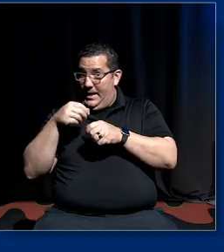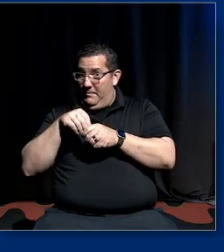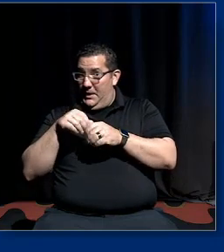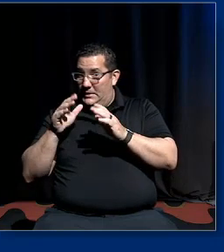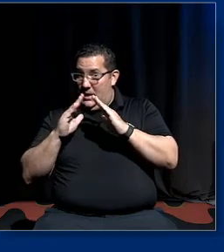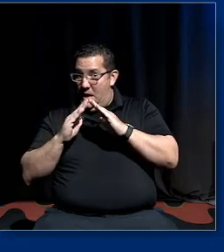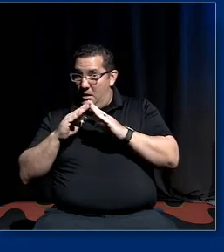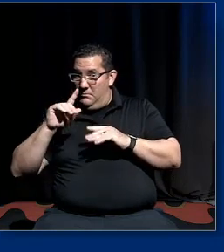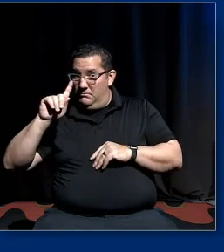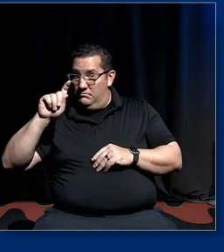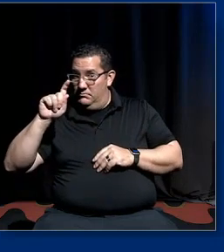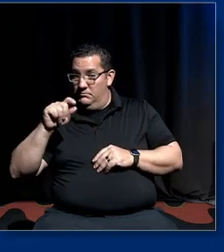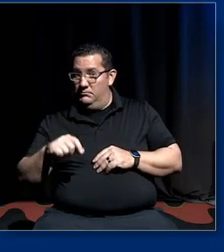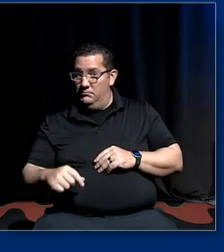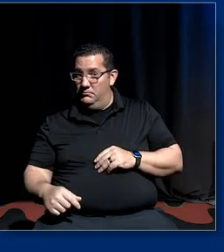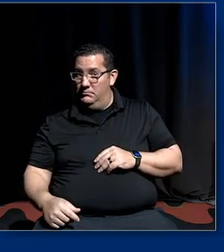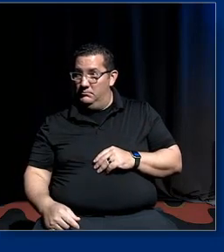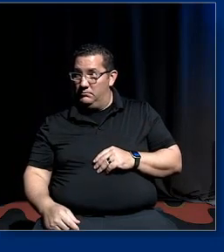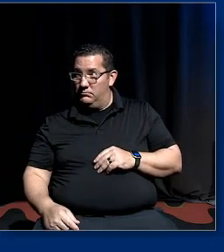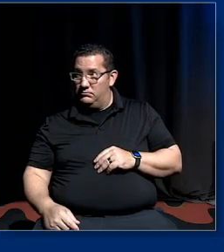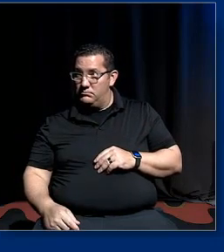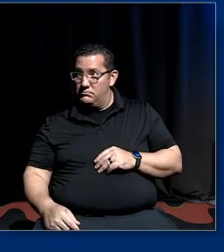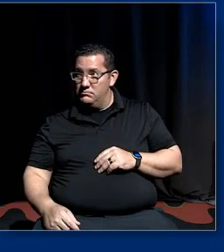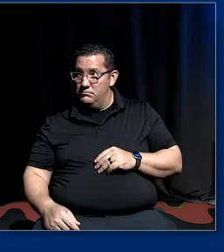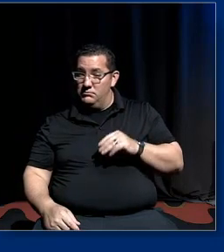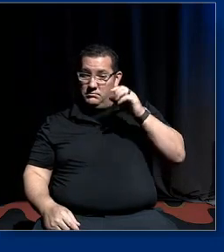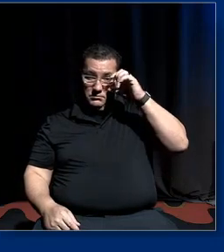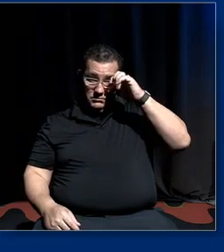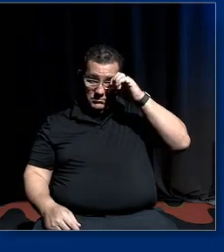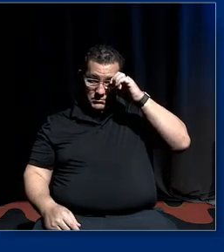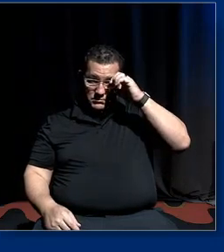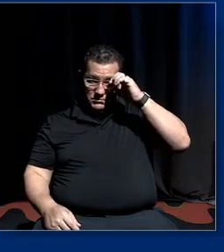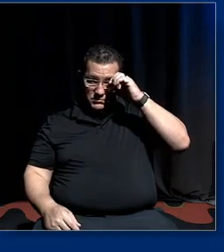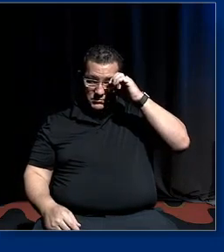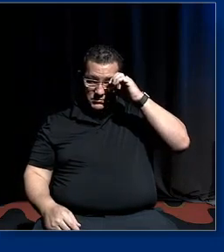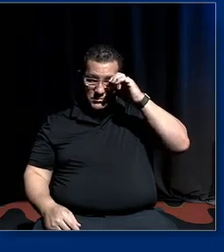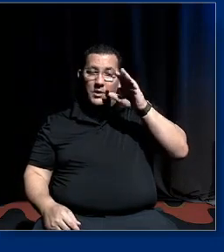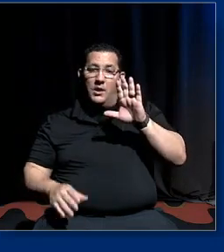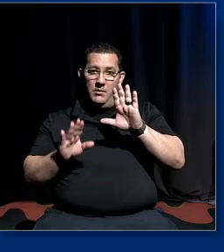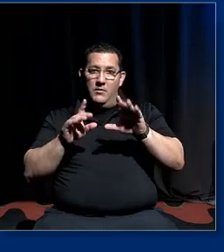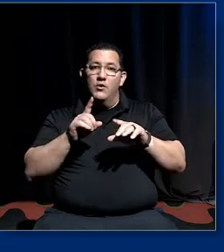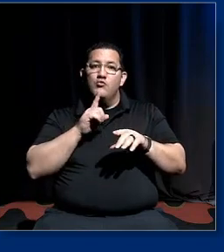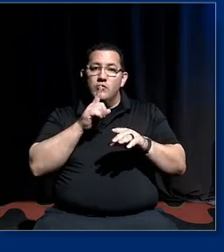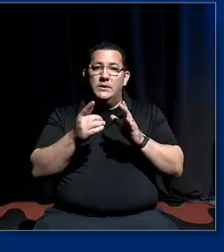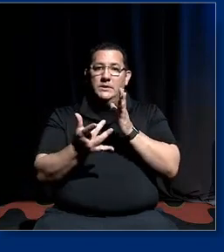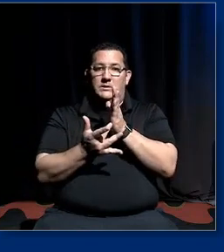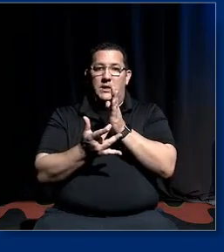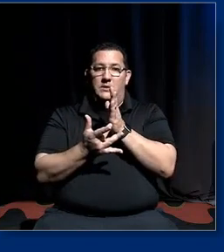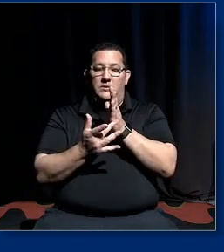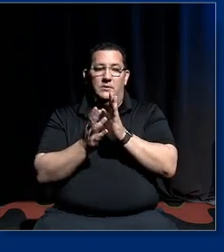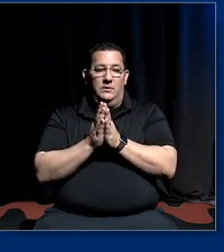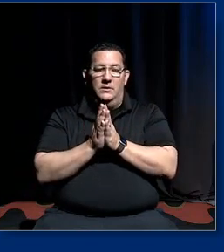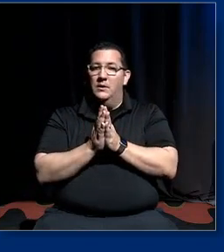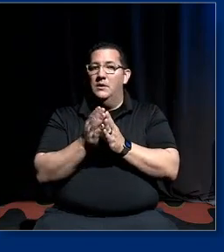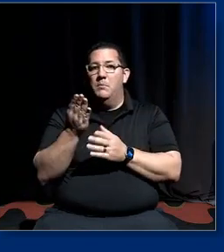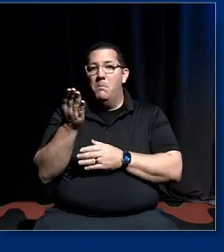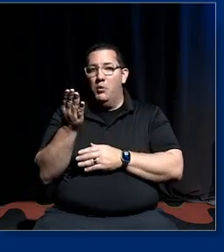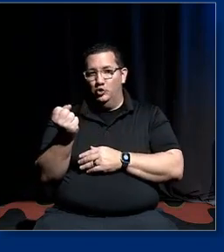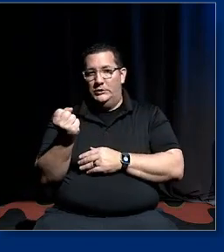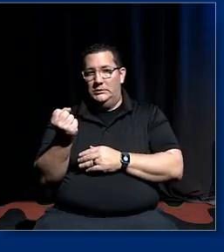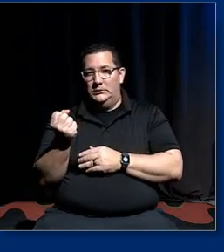it it's it's i'm going to be really technical it's bullshit